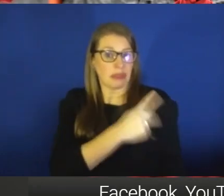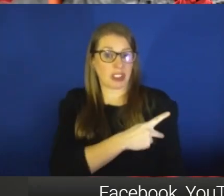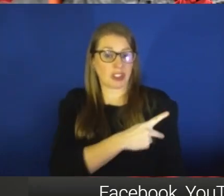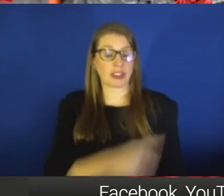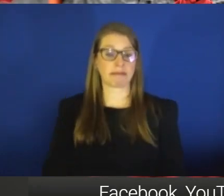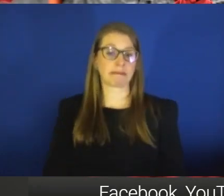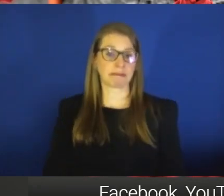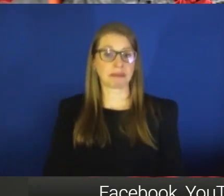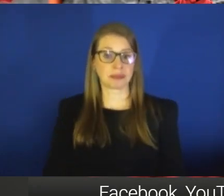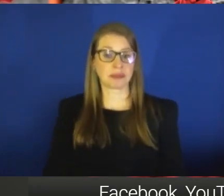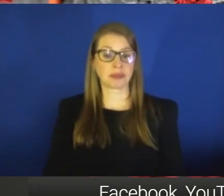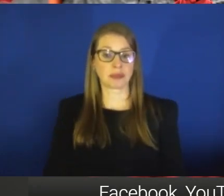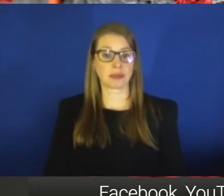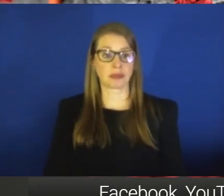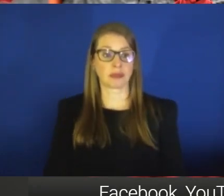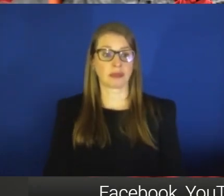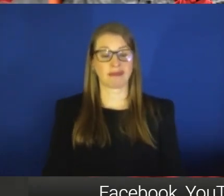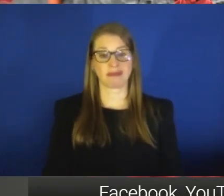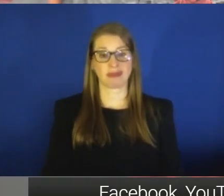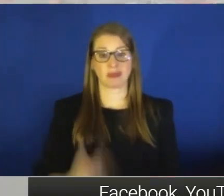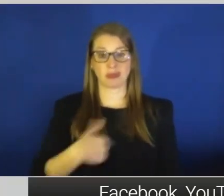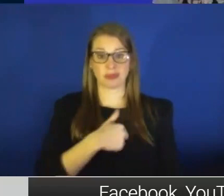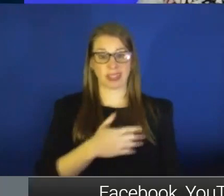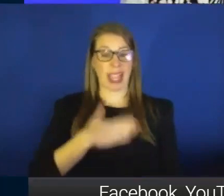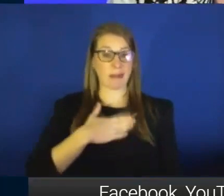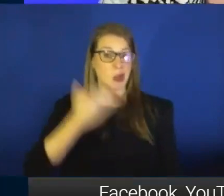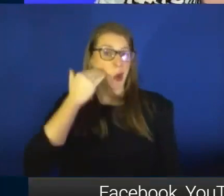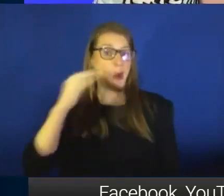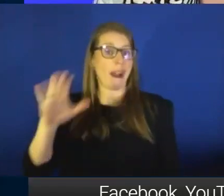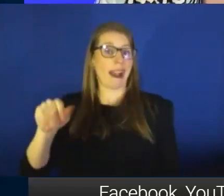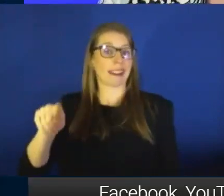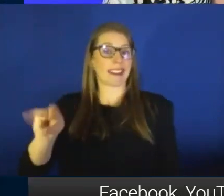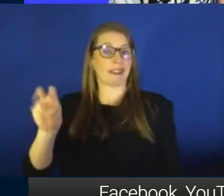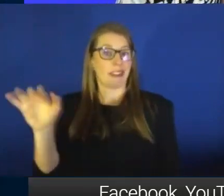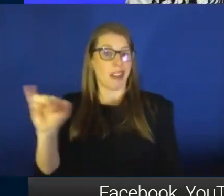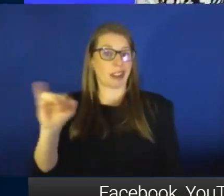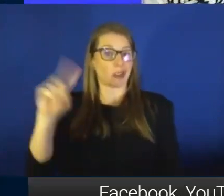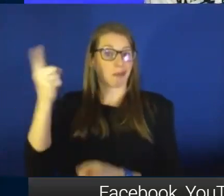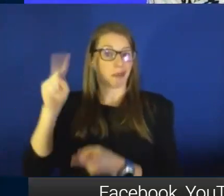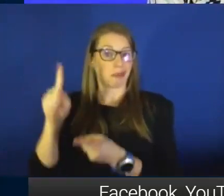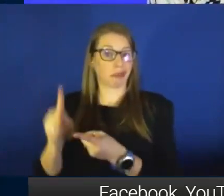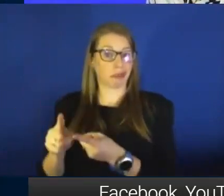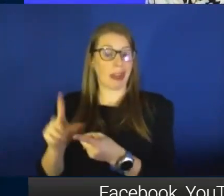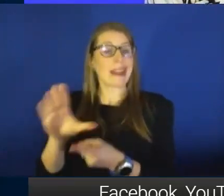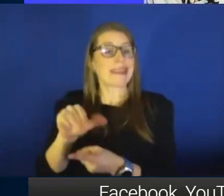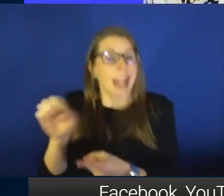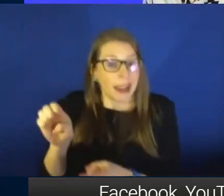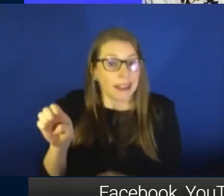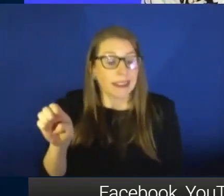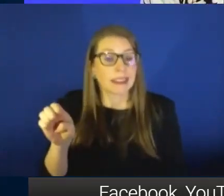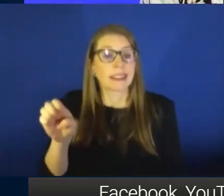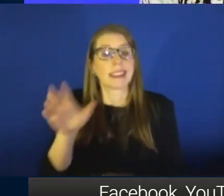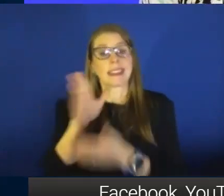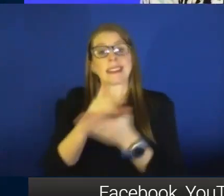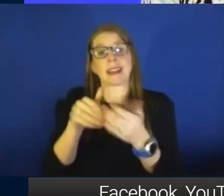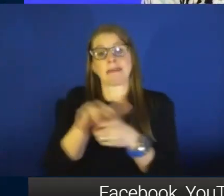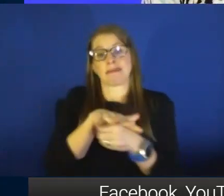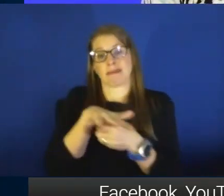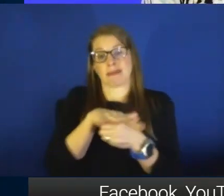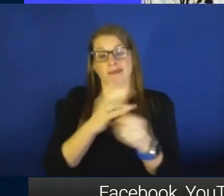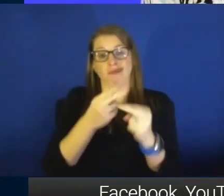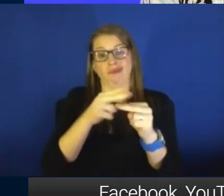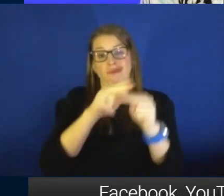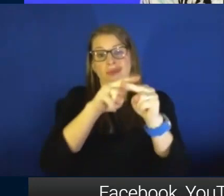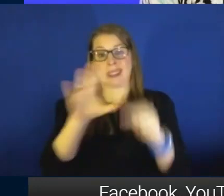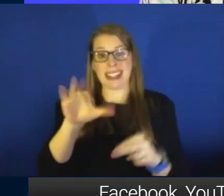we are happy to see that our active infections are going down. And now that we're talking about cases, some areas cases are going up. Some areas